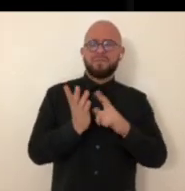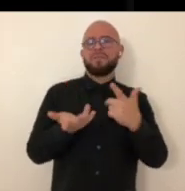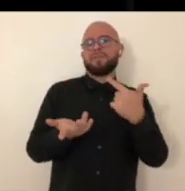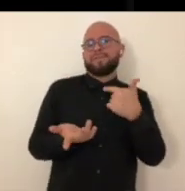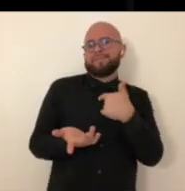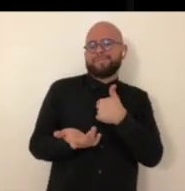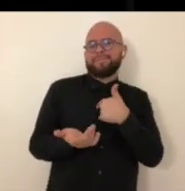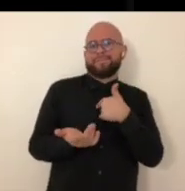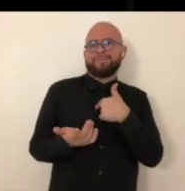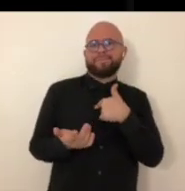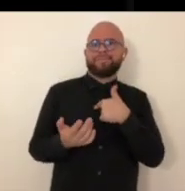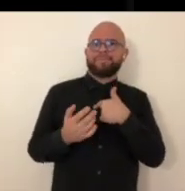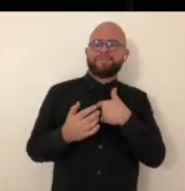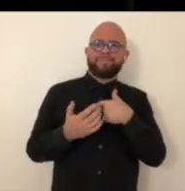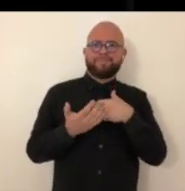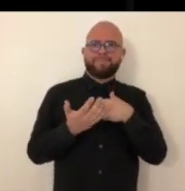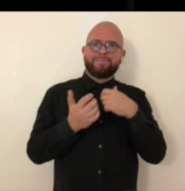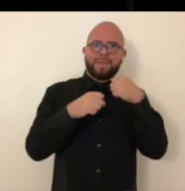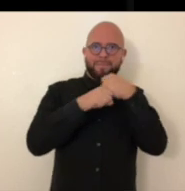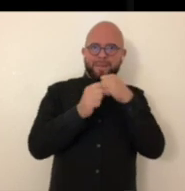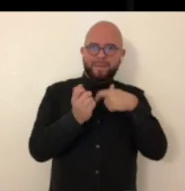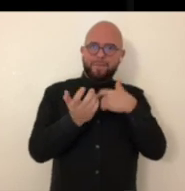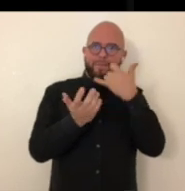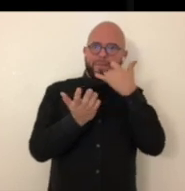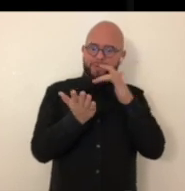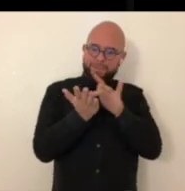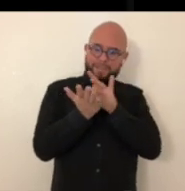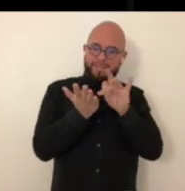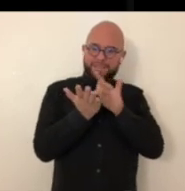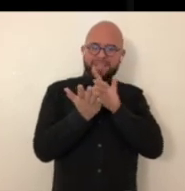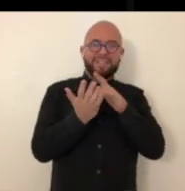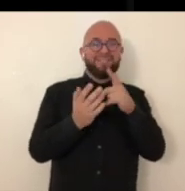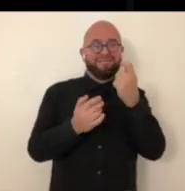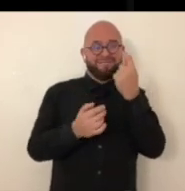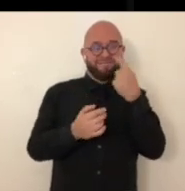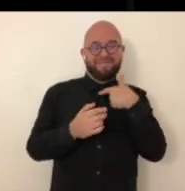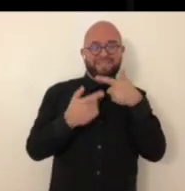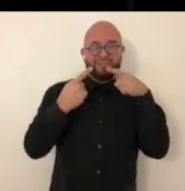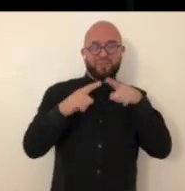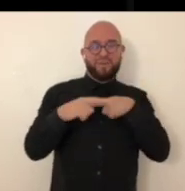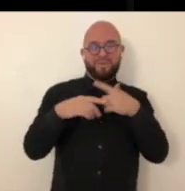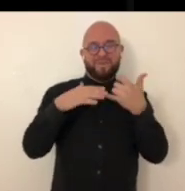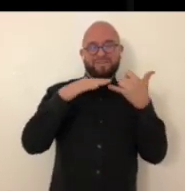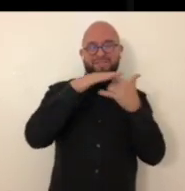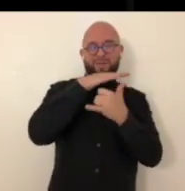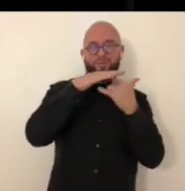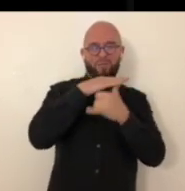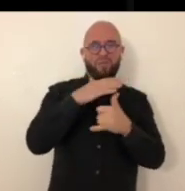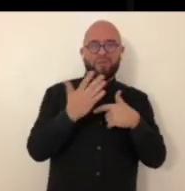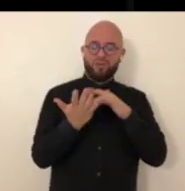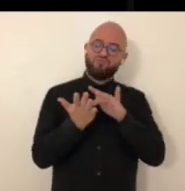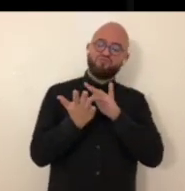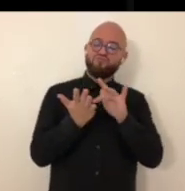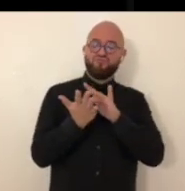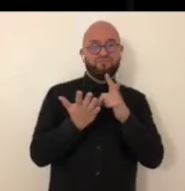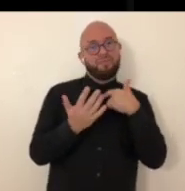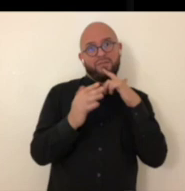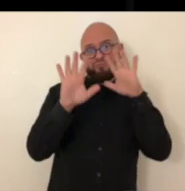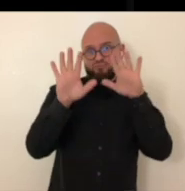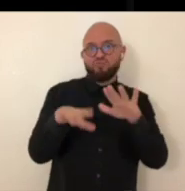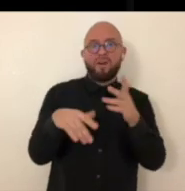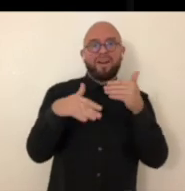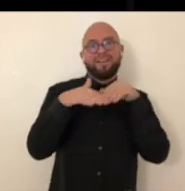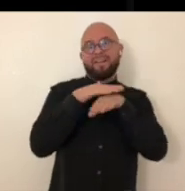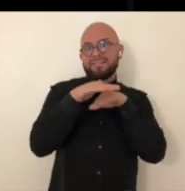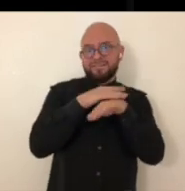the white frame portion is 3D printing um I I actually sculpt those on my phone on an app to and from when I'm on the